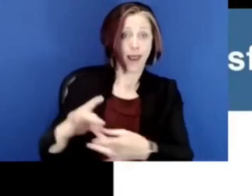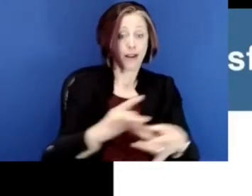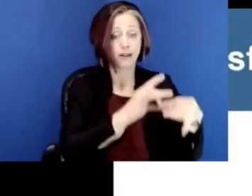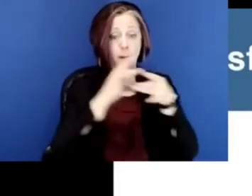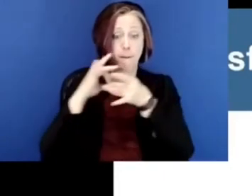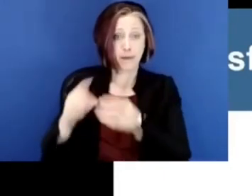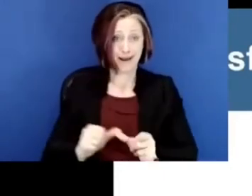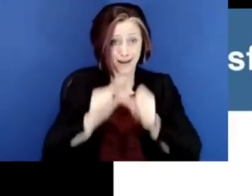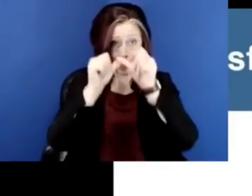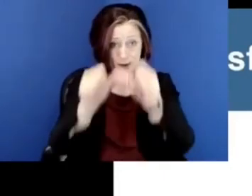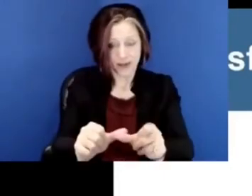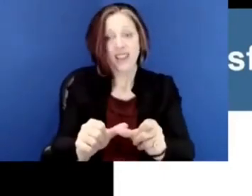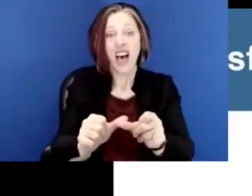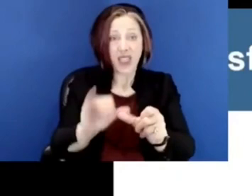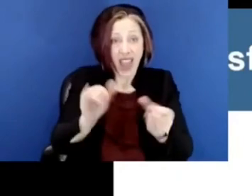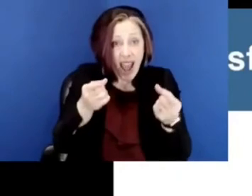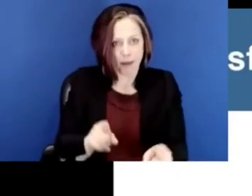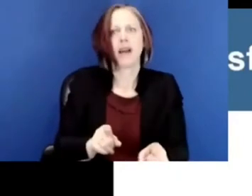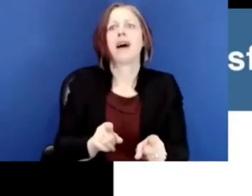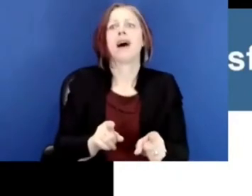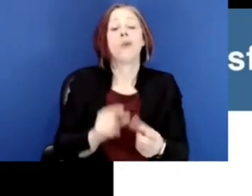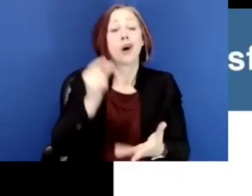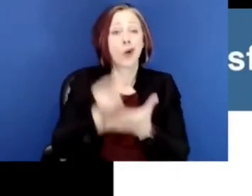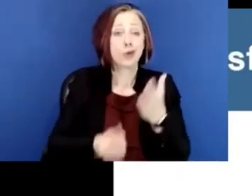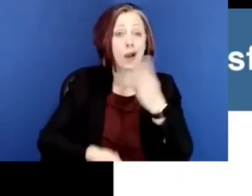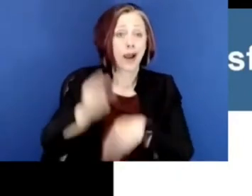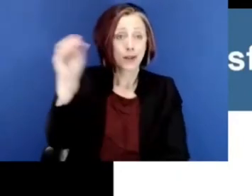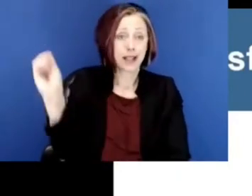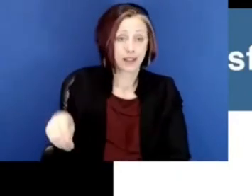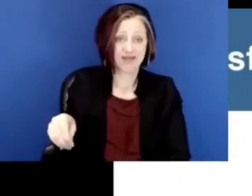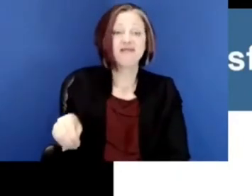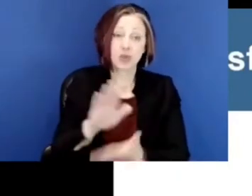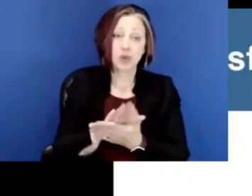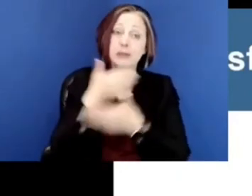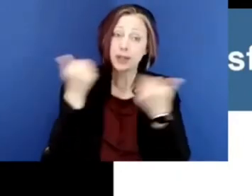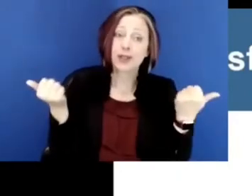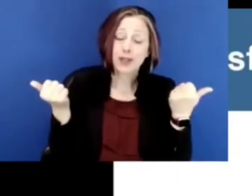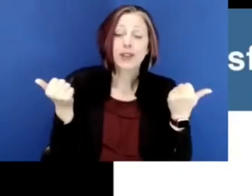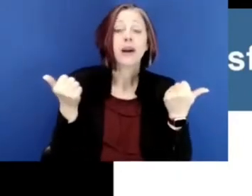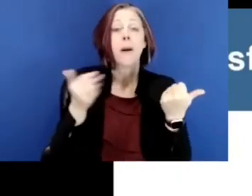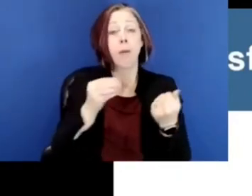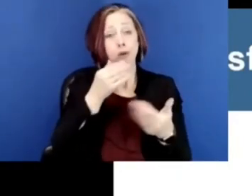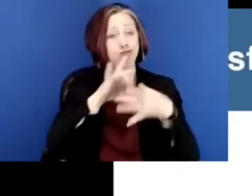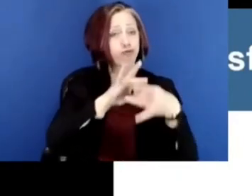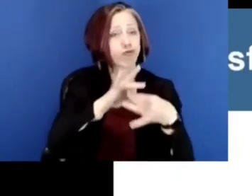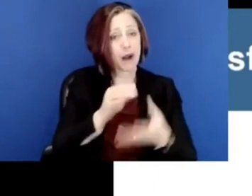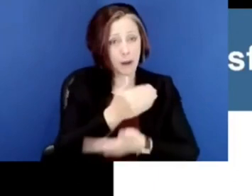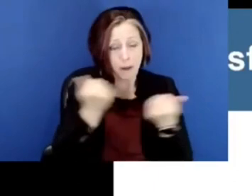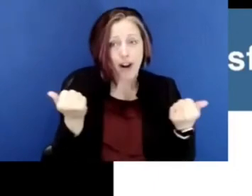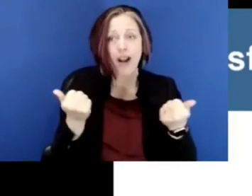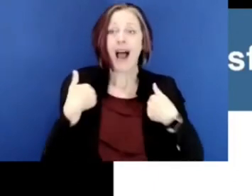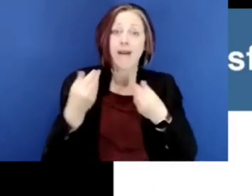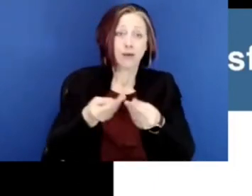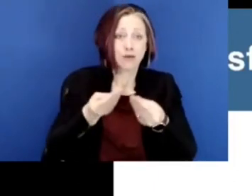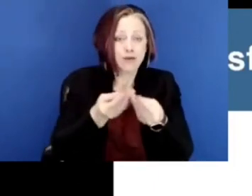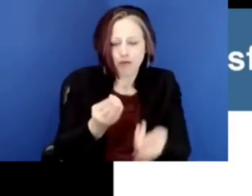that are sustained and continuous, they graduate at higher rates, they do better in school, they create stronger attachments,